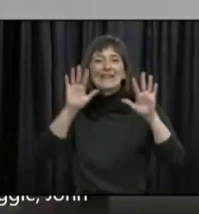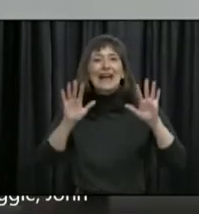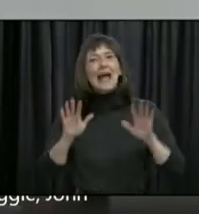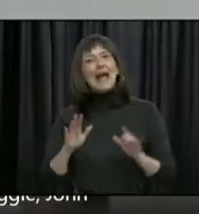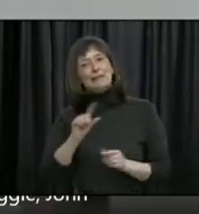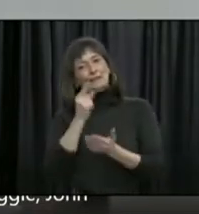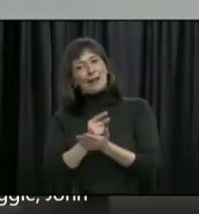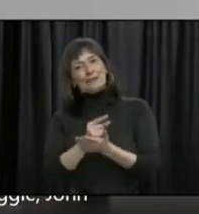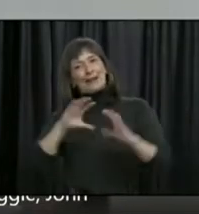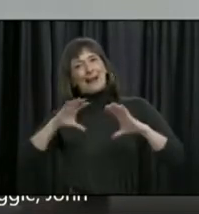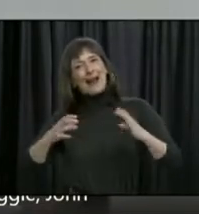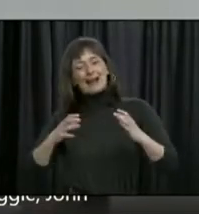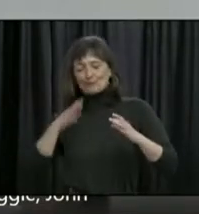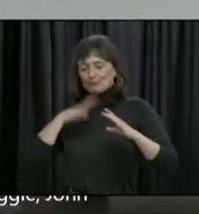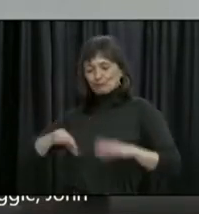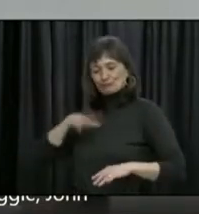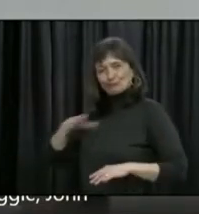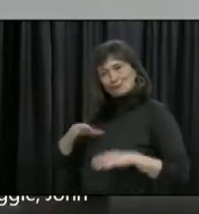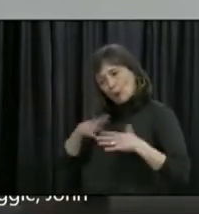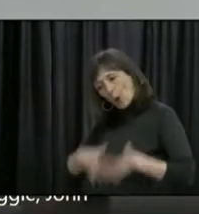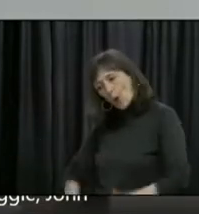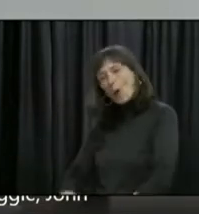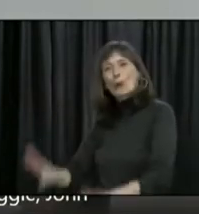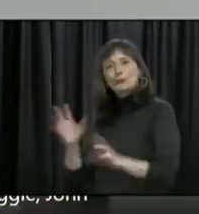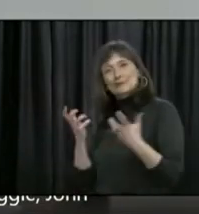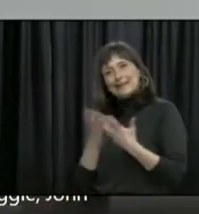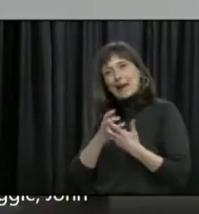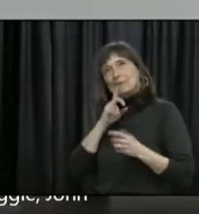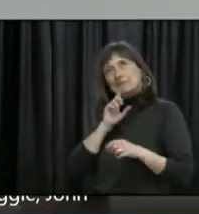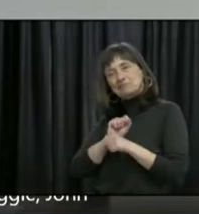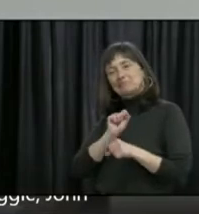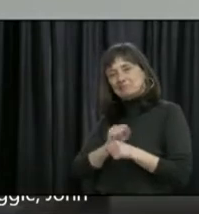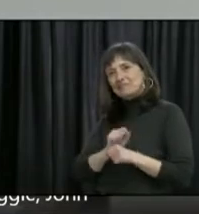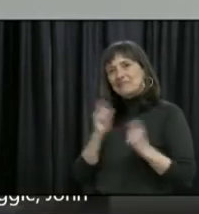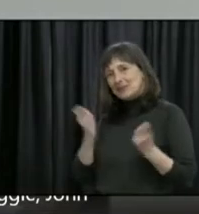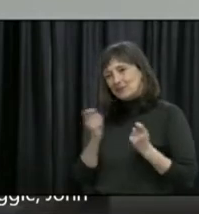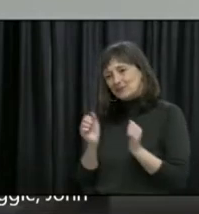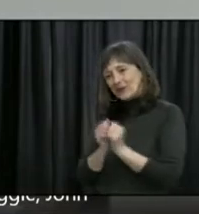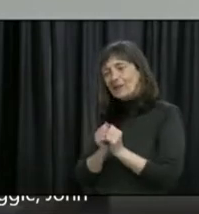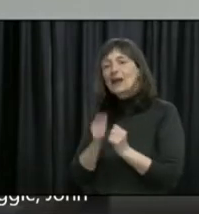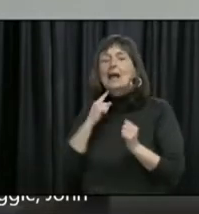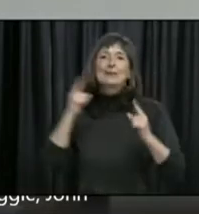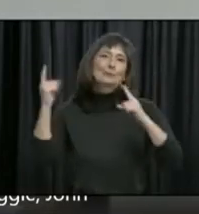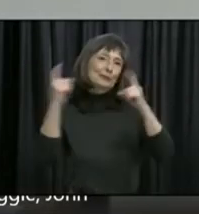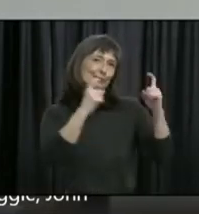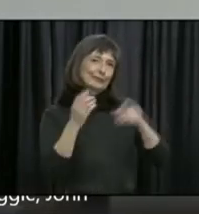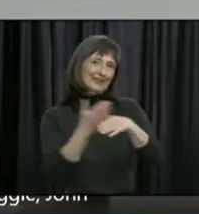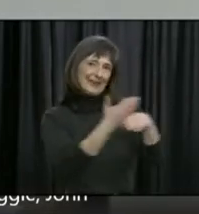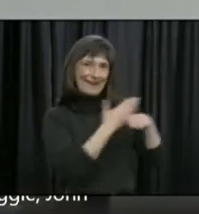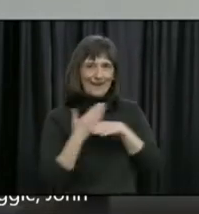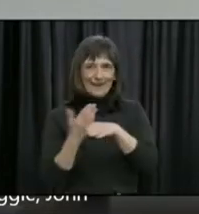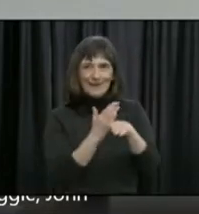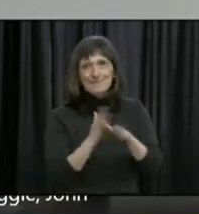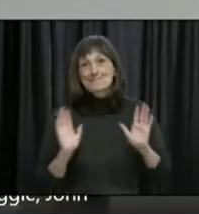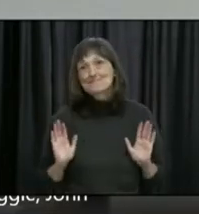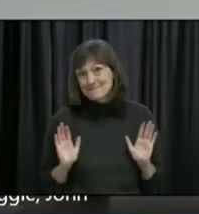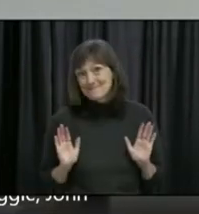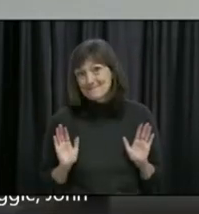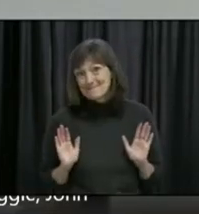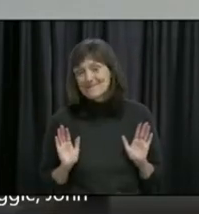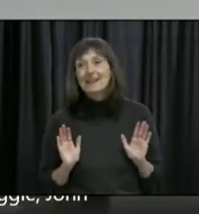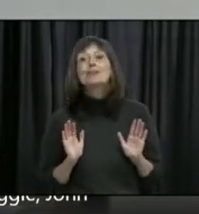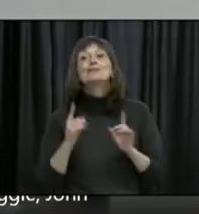their finery and had their snaps taken. And I hope that they have a good day and a safe, physically distant day. So again,